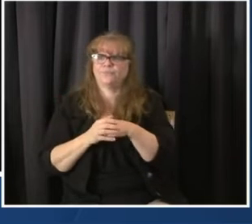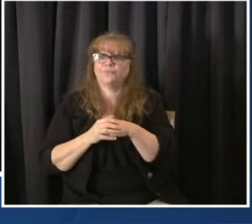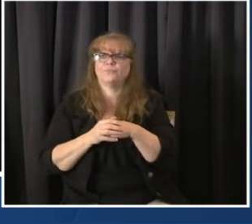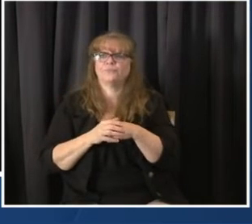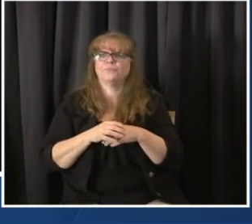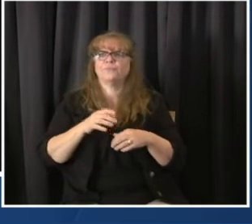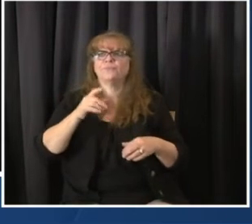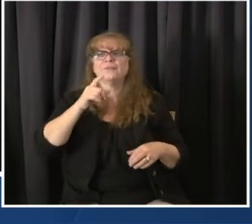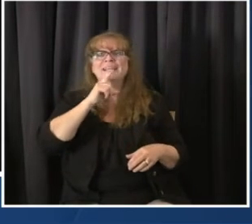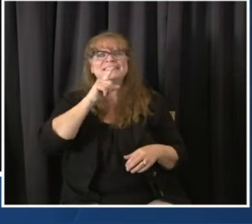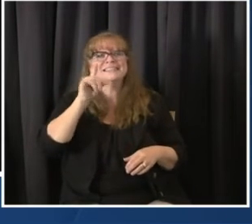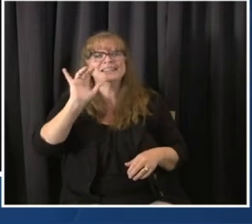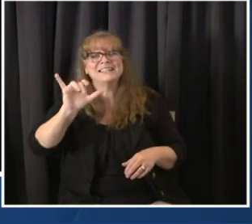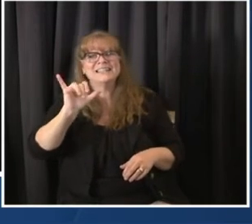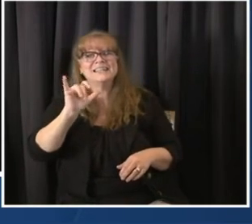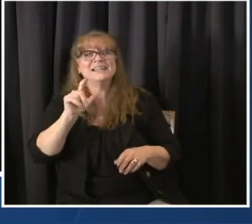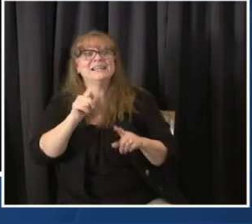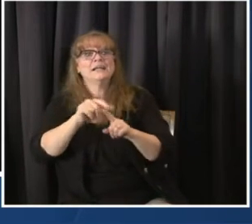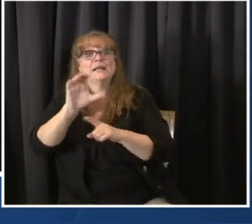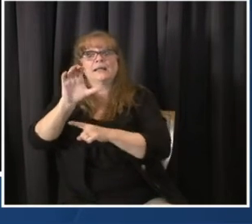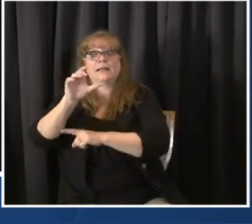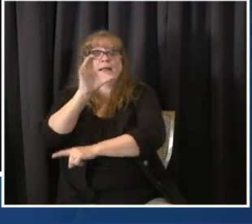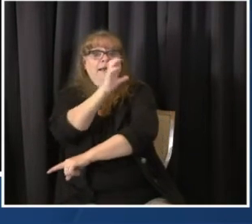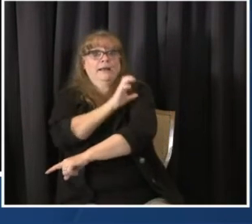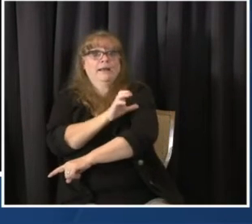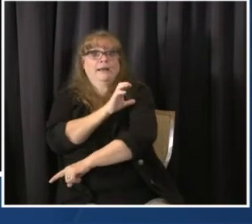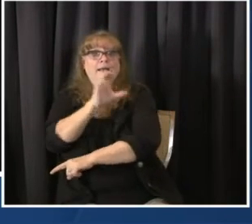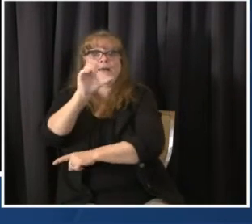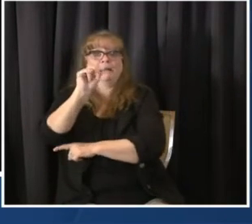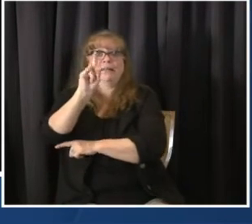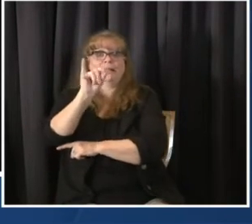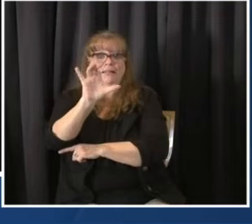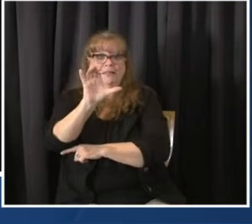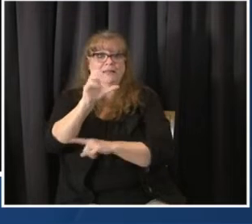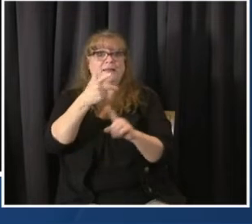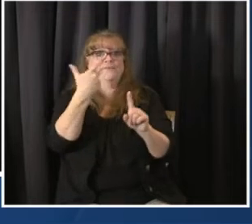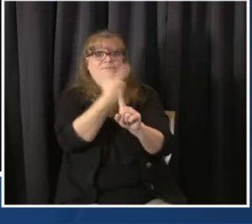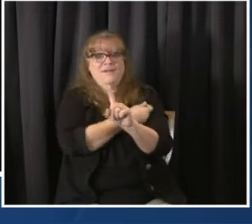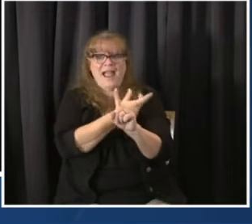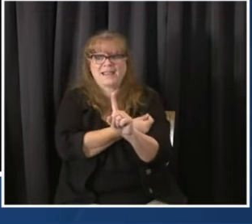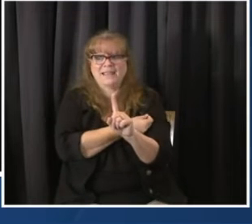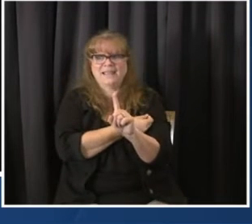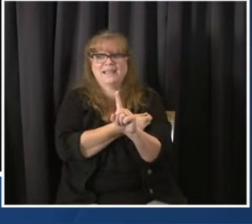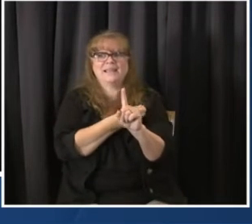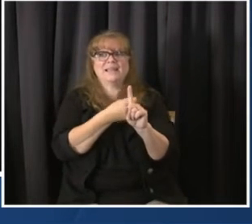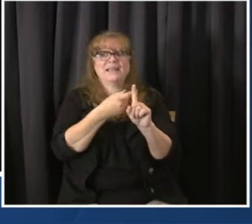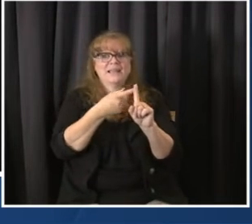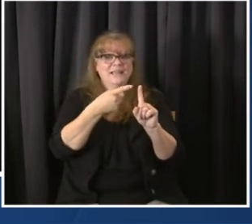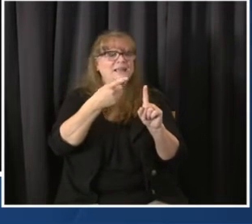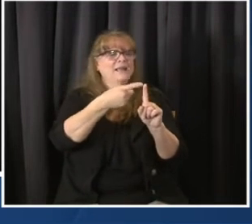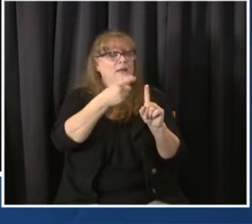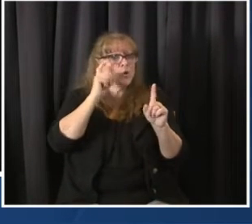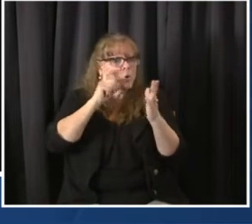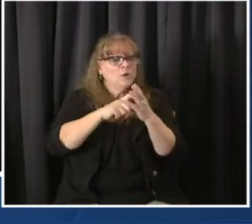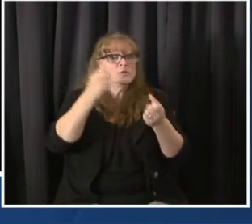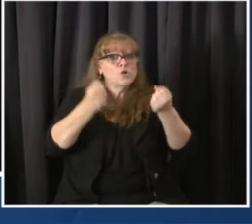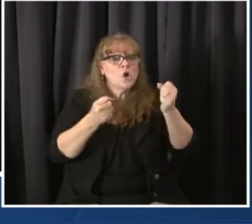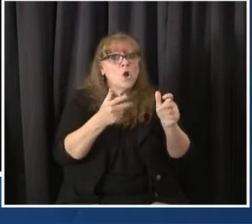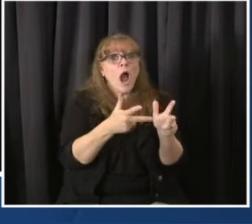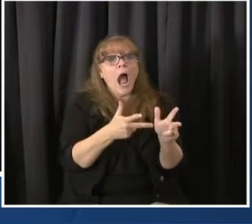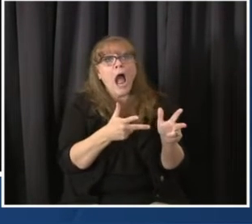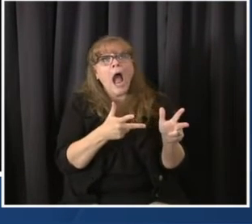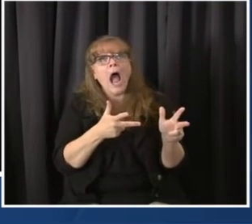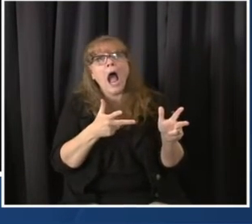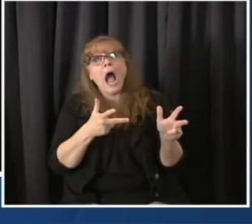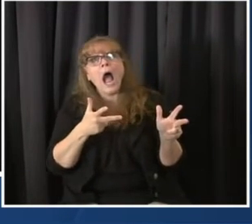those are going to work, how we make sure we don't have long lines of cars. And are these vaccination clinics for those seniors who don't know